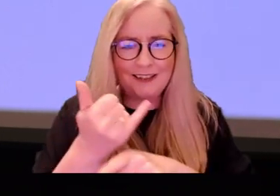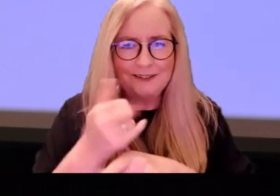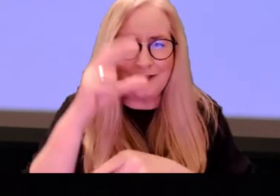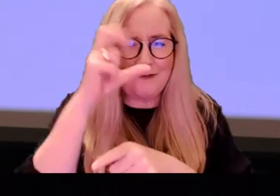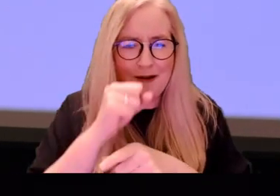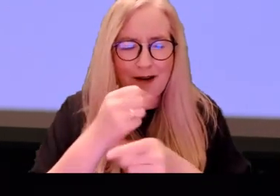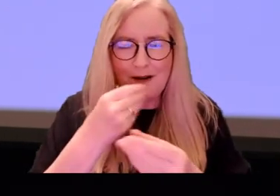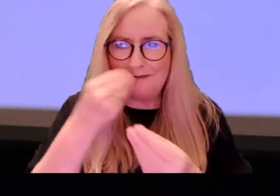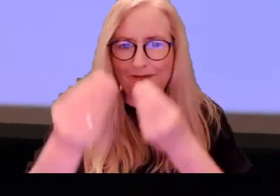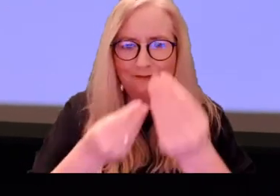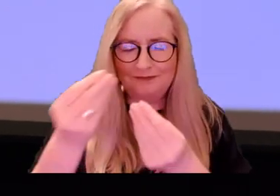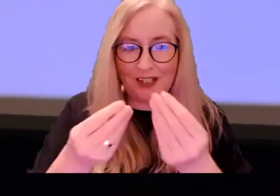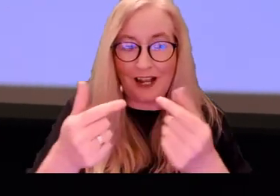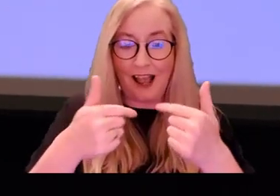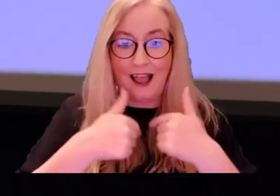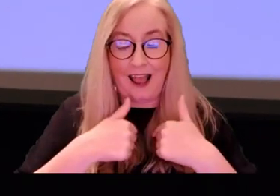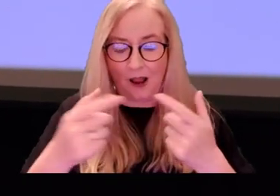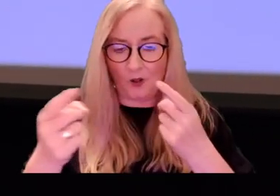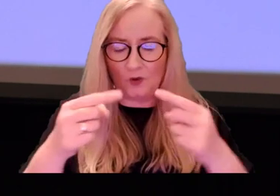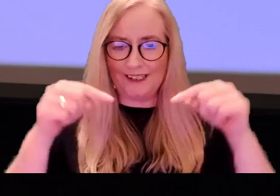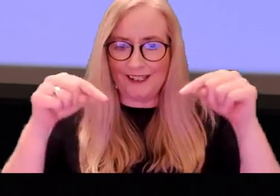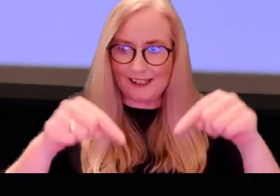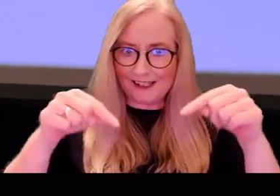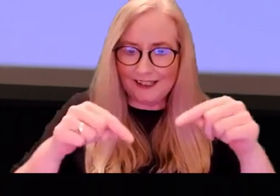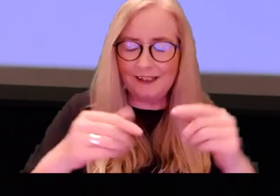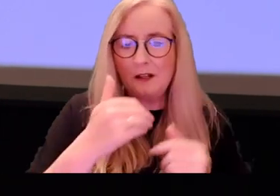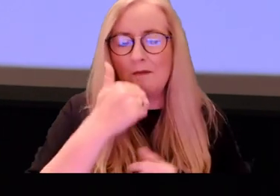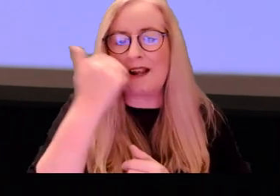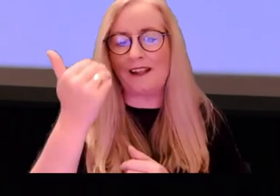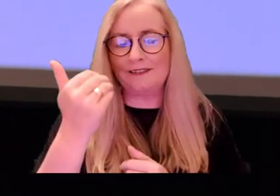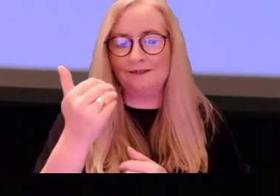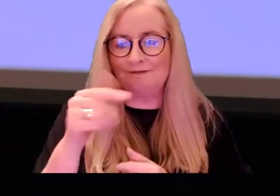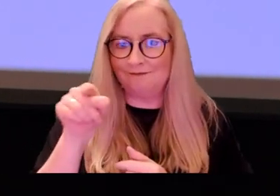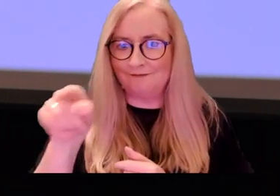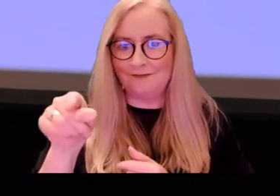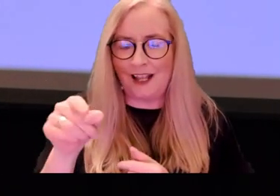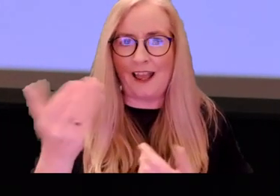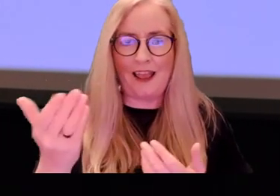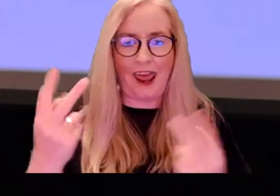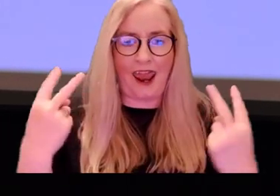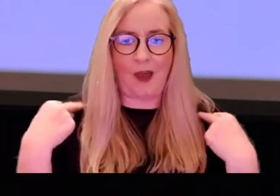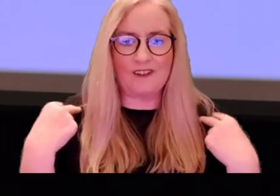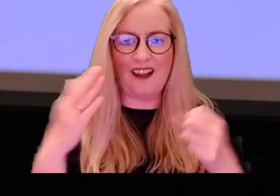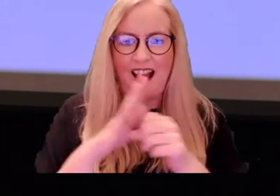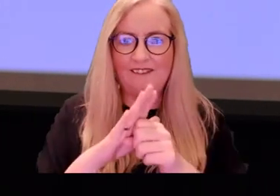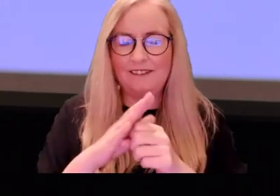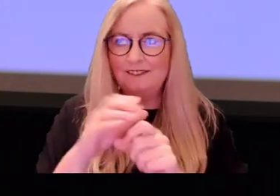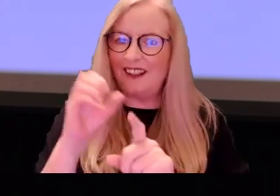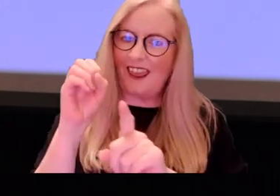yet to recite. and I'm doing it because of the language of light.